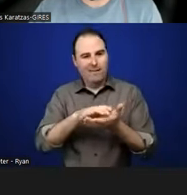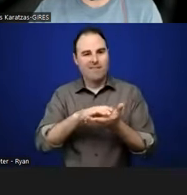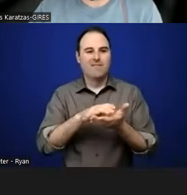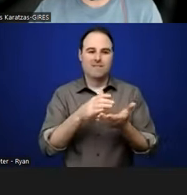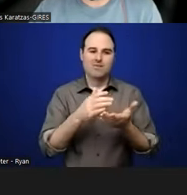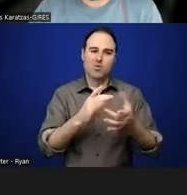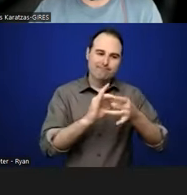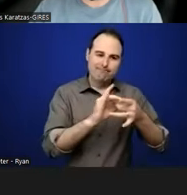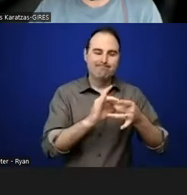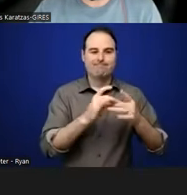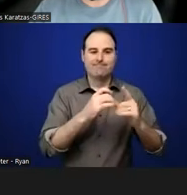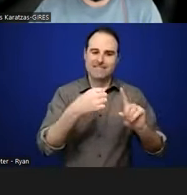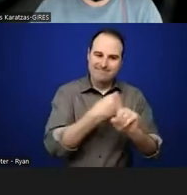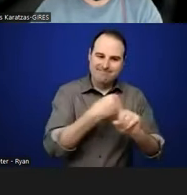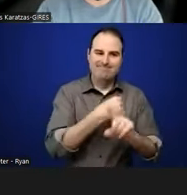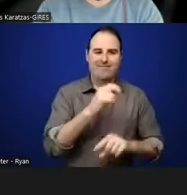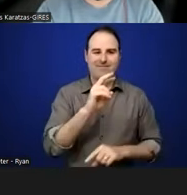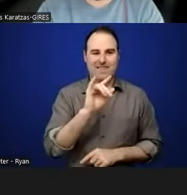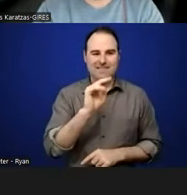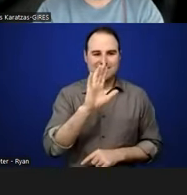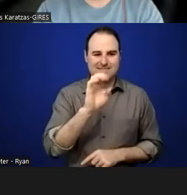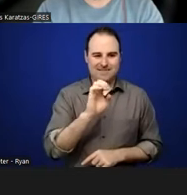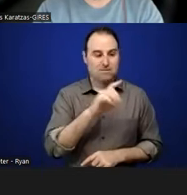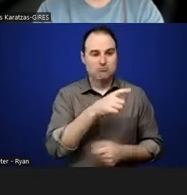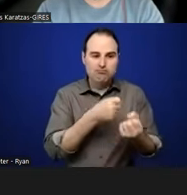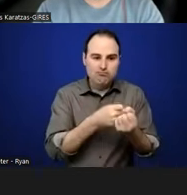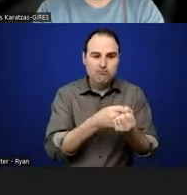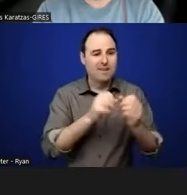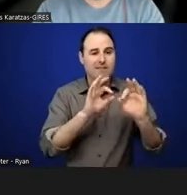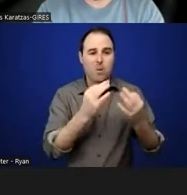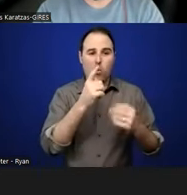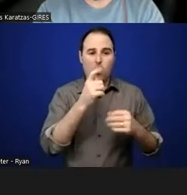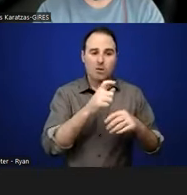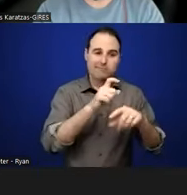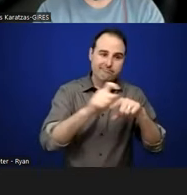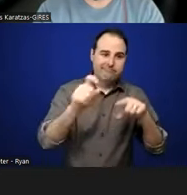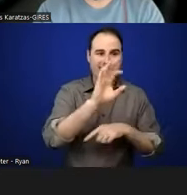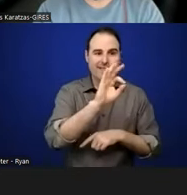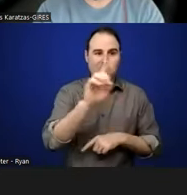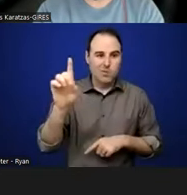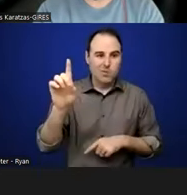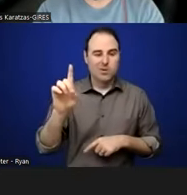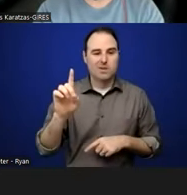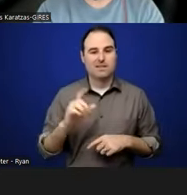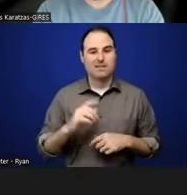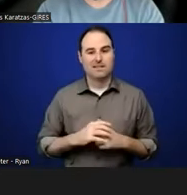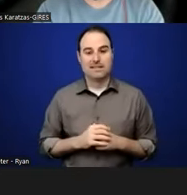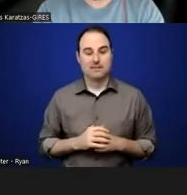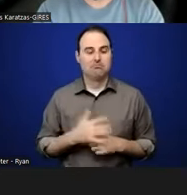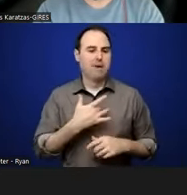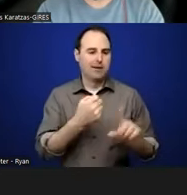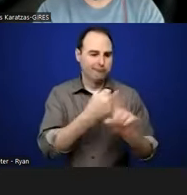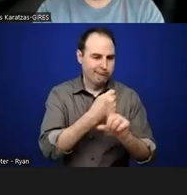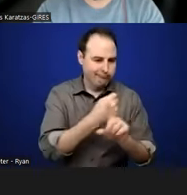with the families to get access to 911 calls when somebody called because of a domestic violence